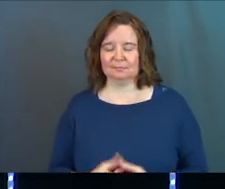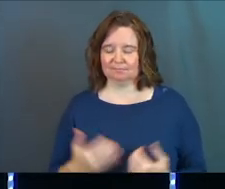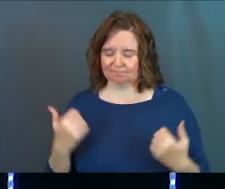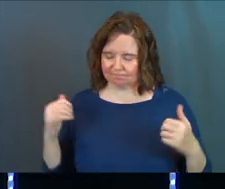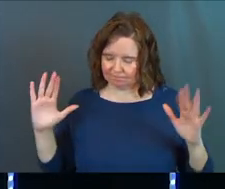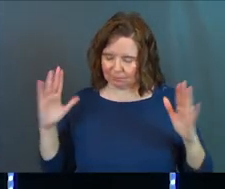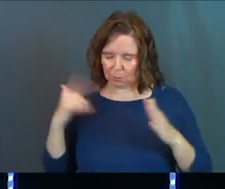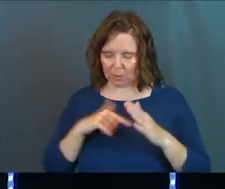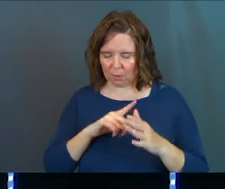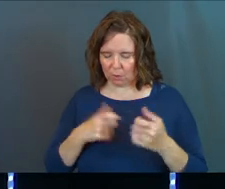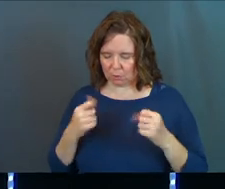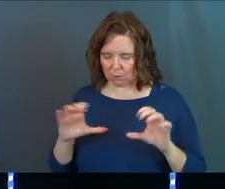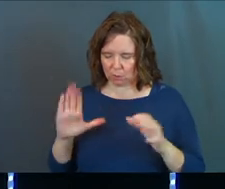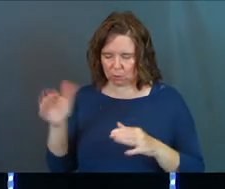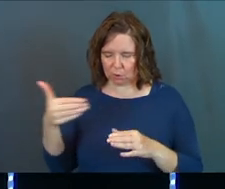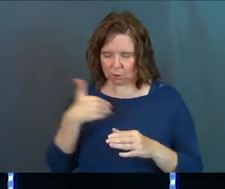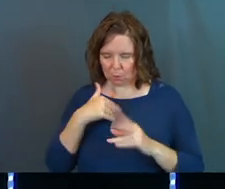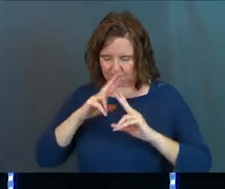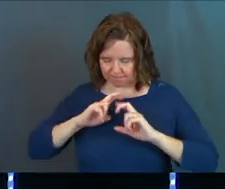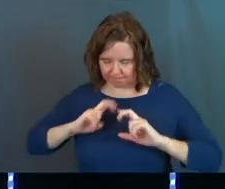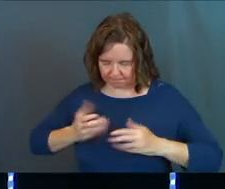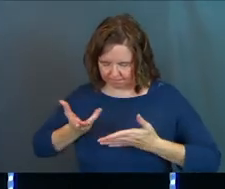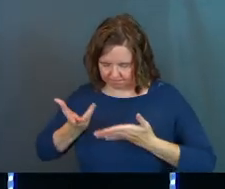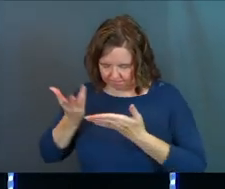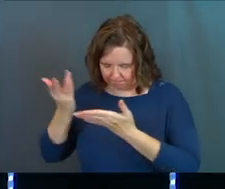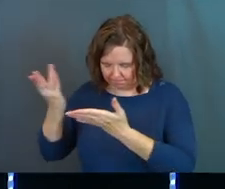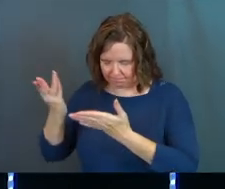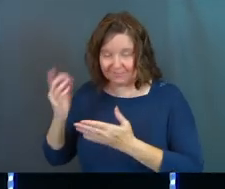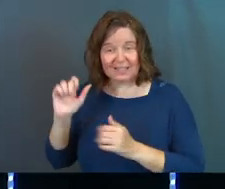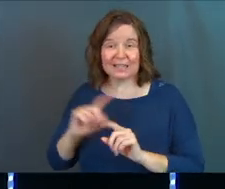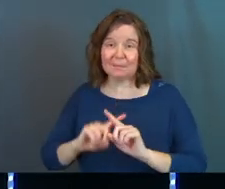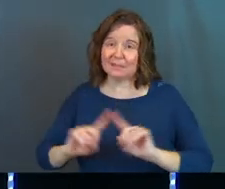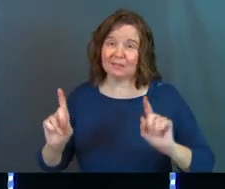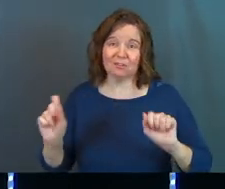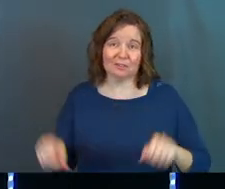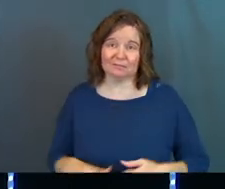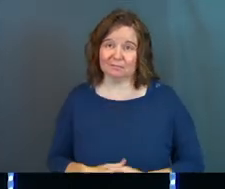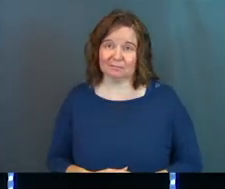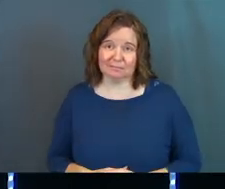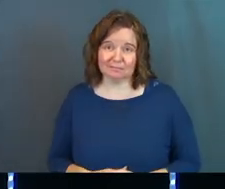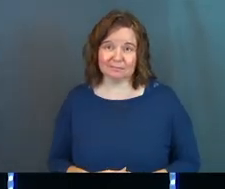Give in to what the Lord's trying to do in your soul. It can be different.